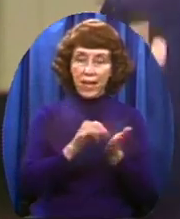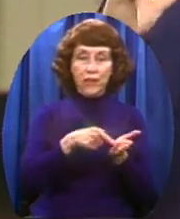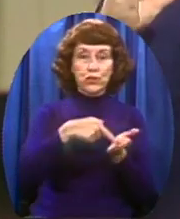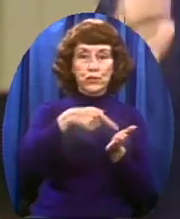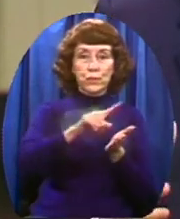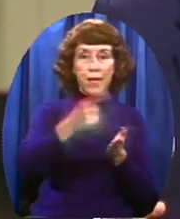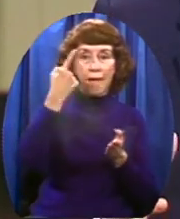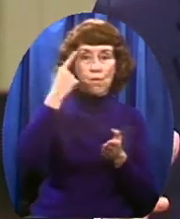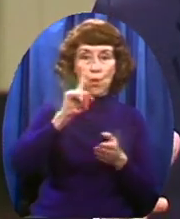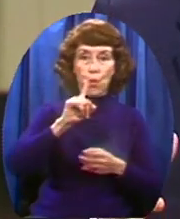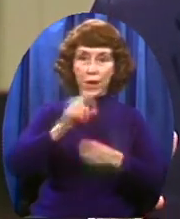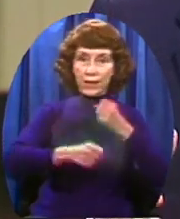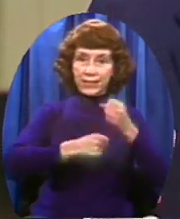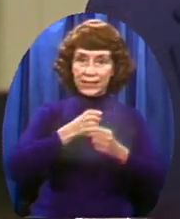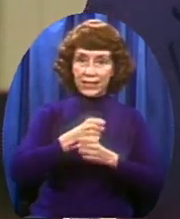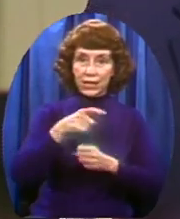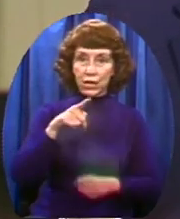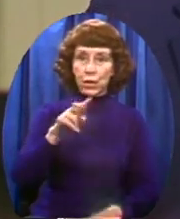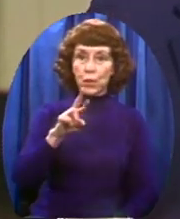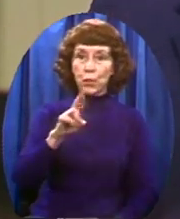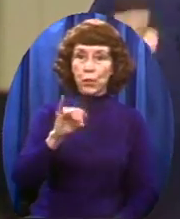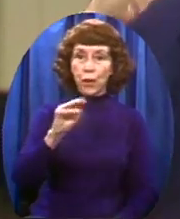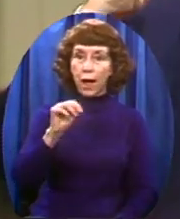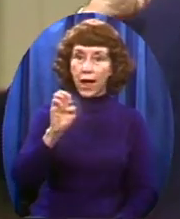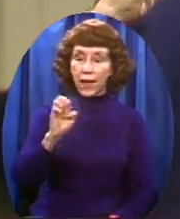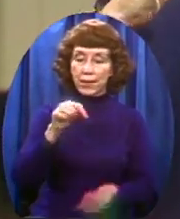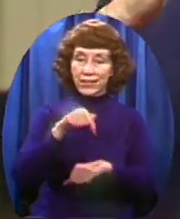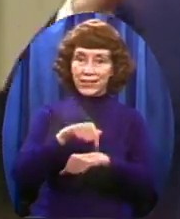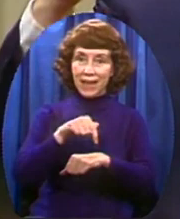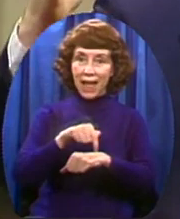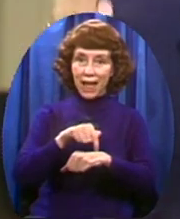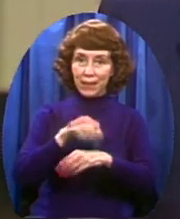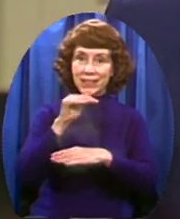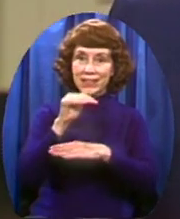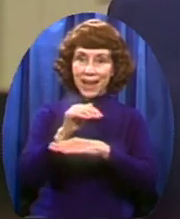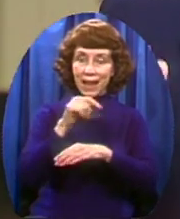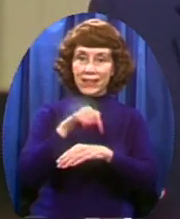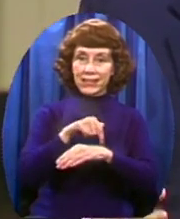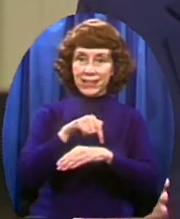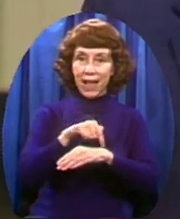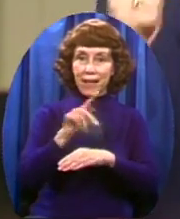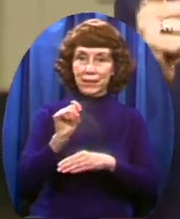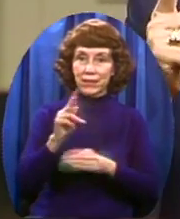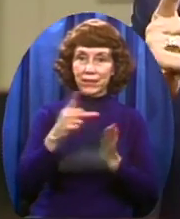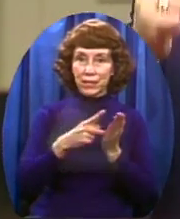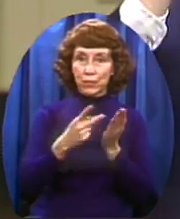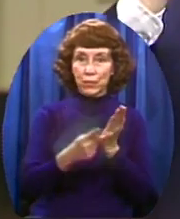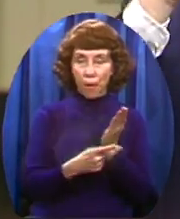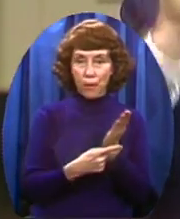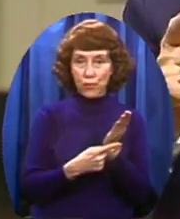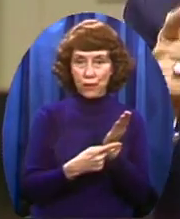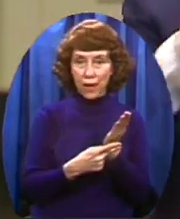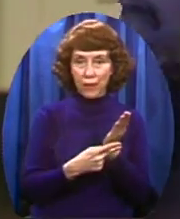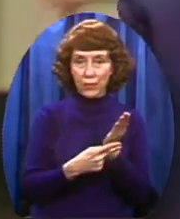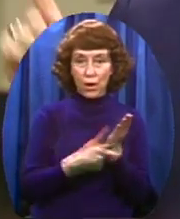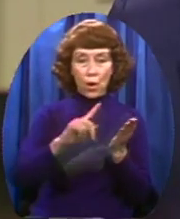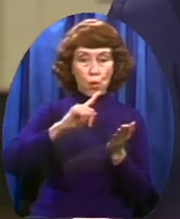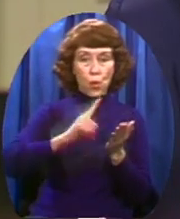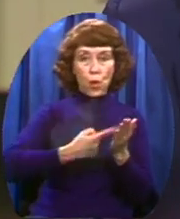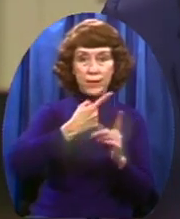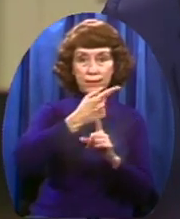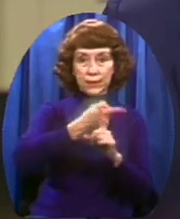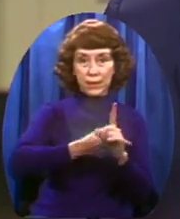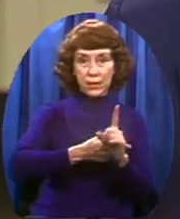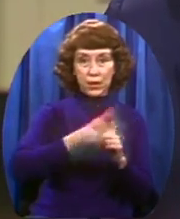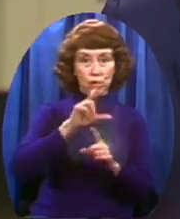entire year Of every major market in America Once a month for twelve times Nobody's